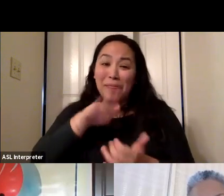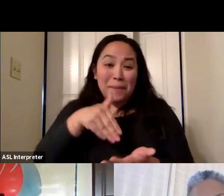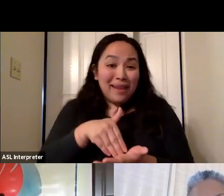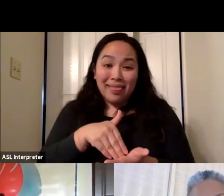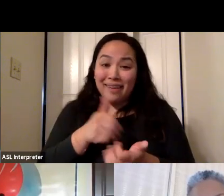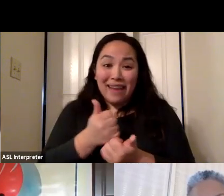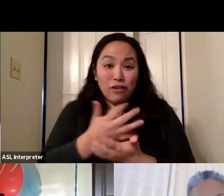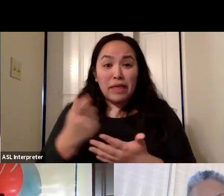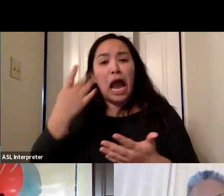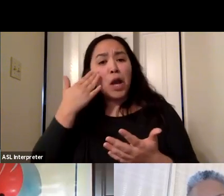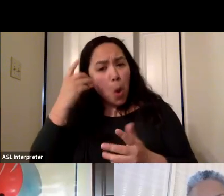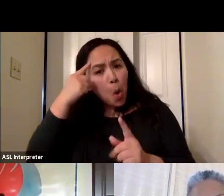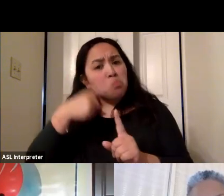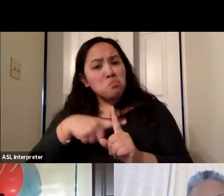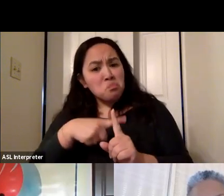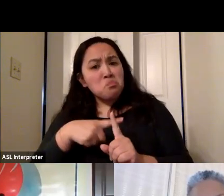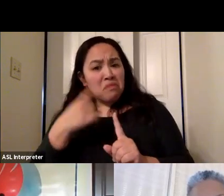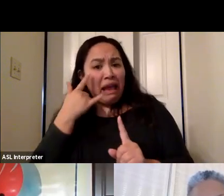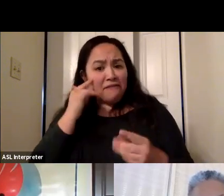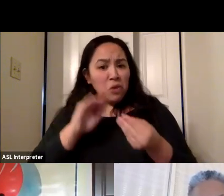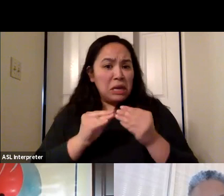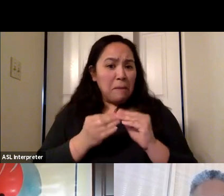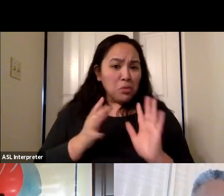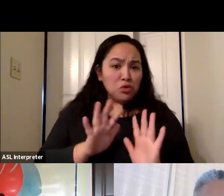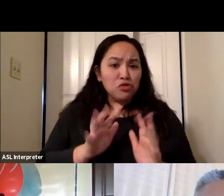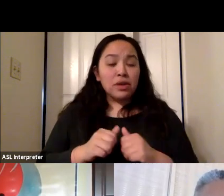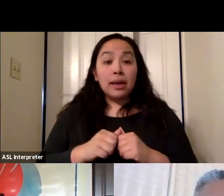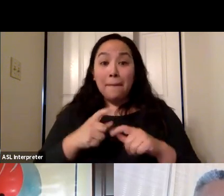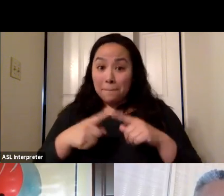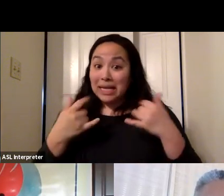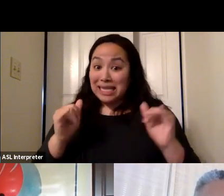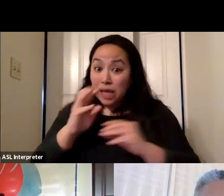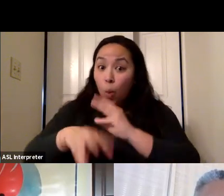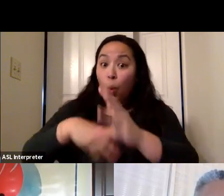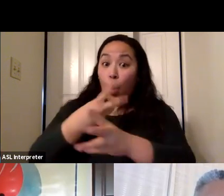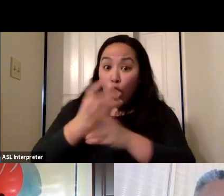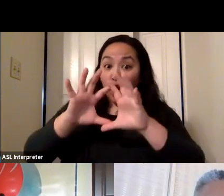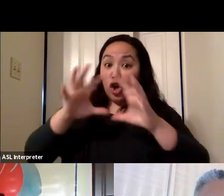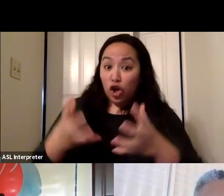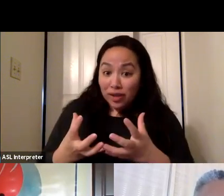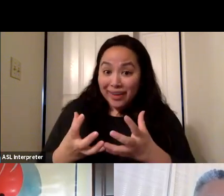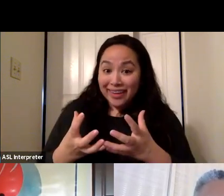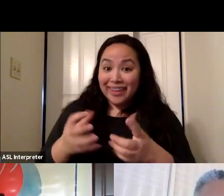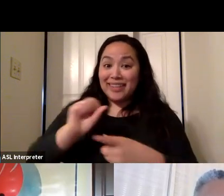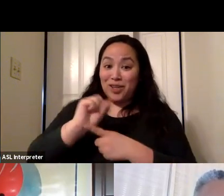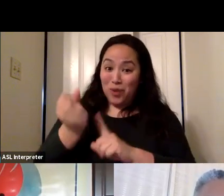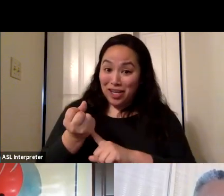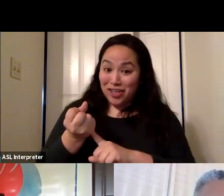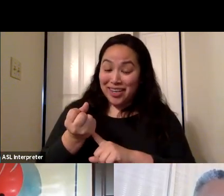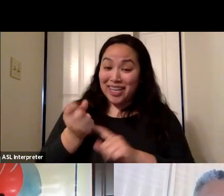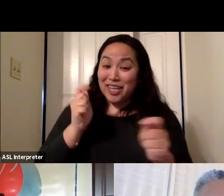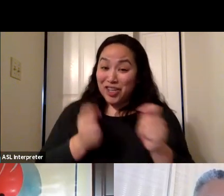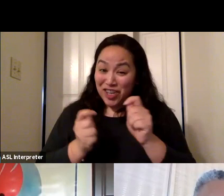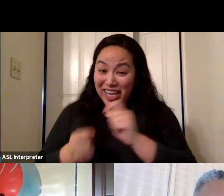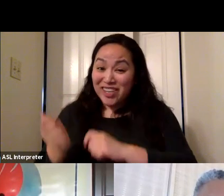pretty good about how we're doing here in California. But remember that this is a worldwide situation. It's still an evolving situation. It's a